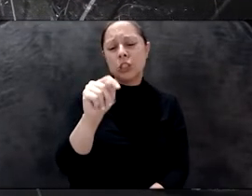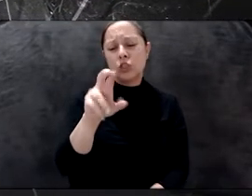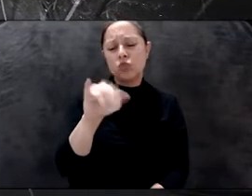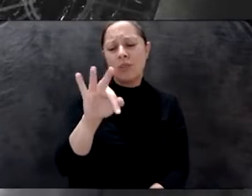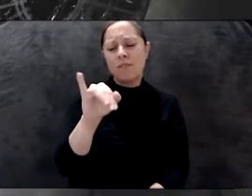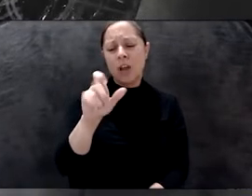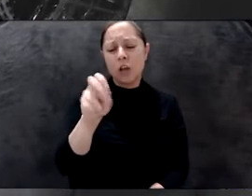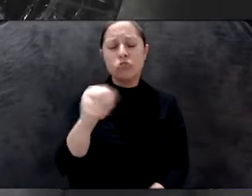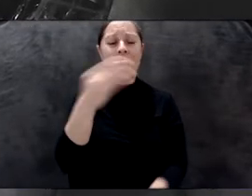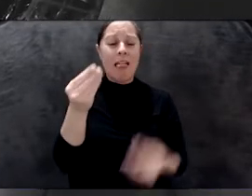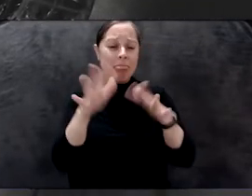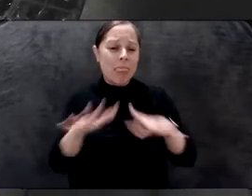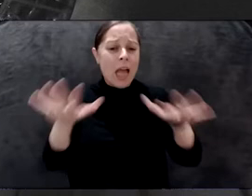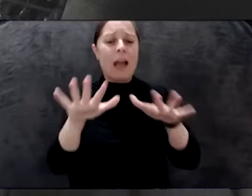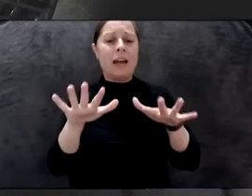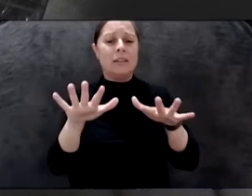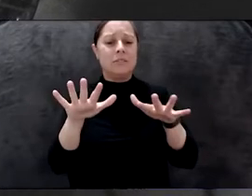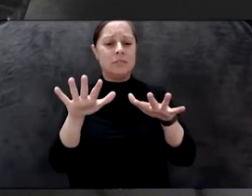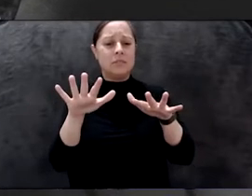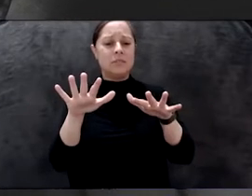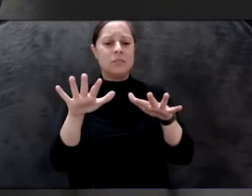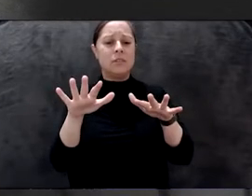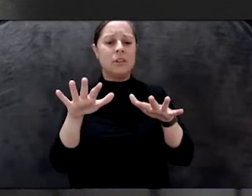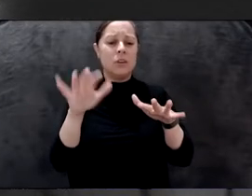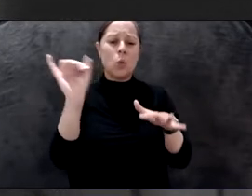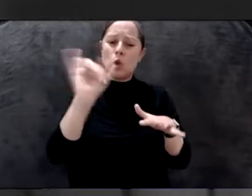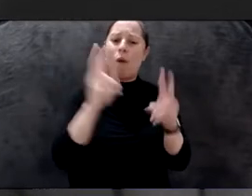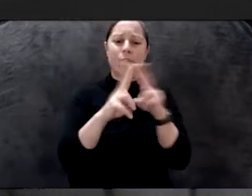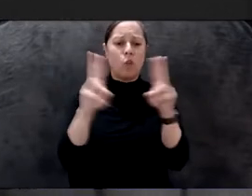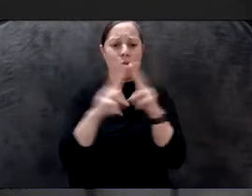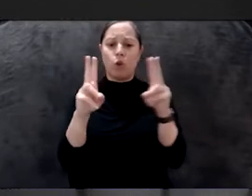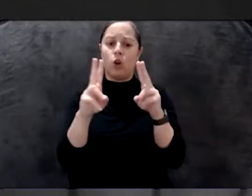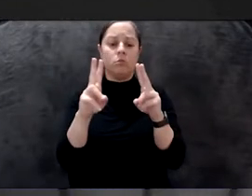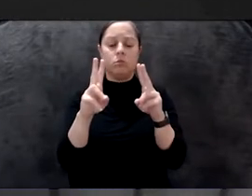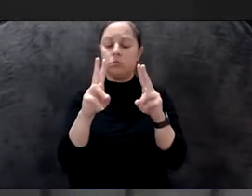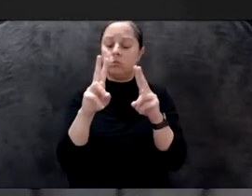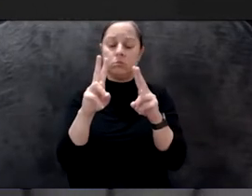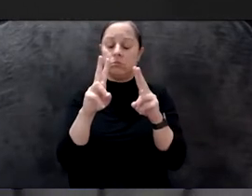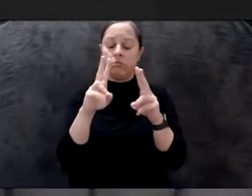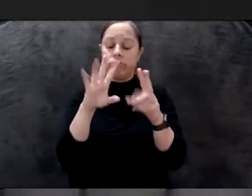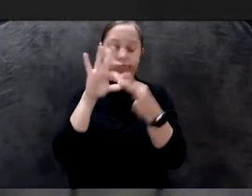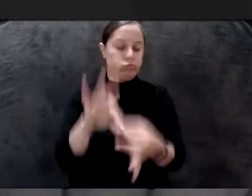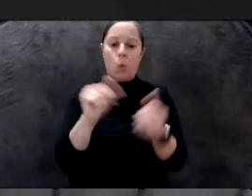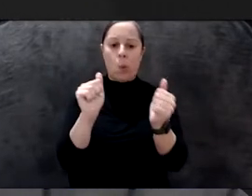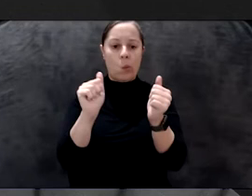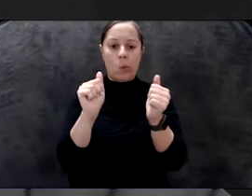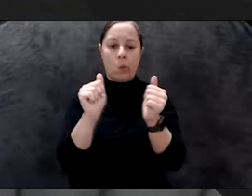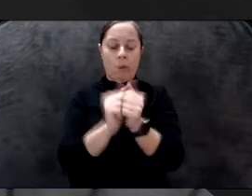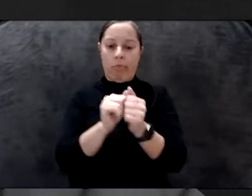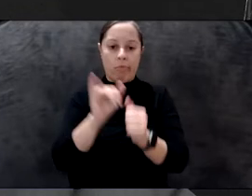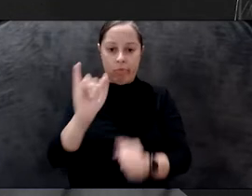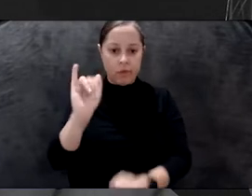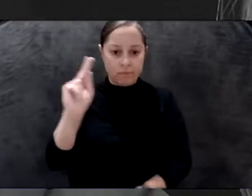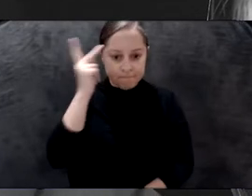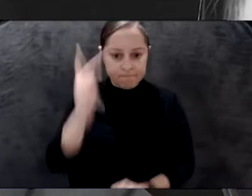and was also very rooted in politics also, he scored, think so. It's interesting also, because that very first time when we met, you already had